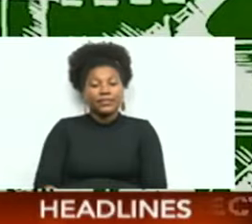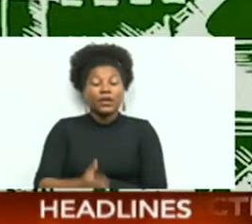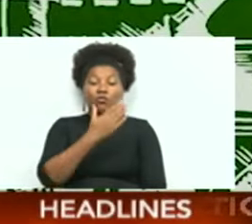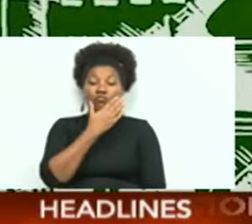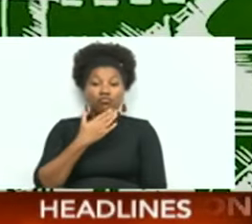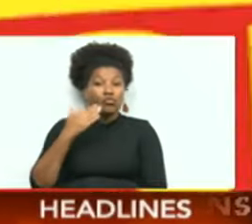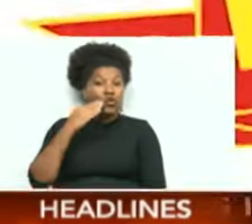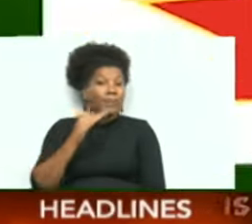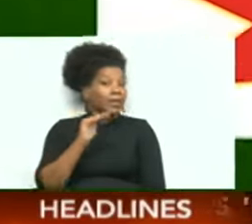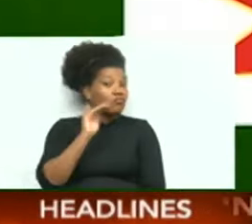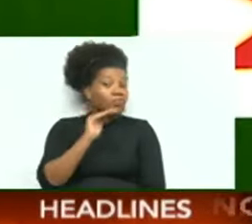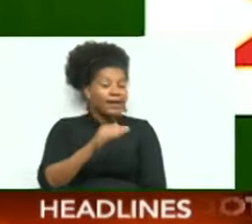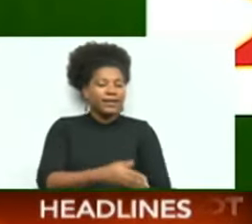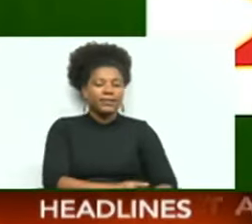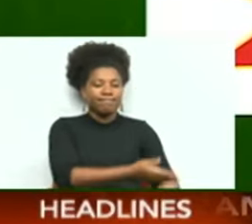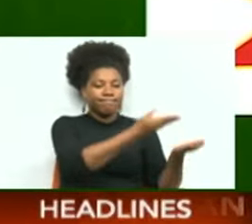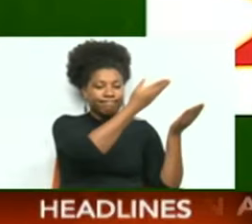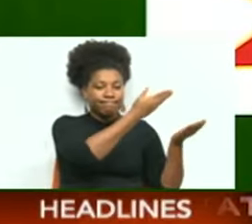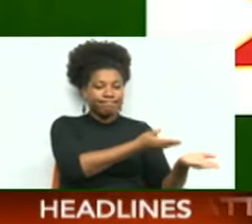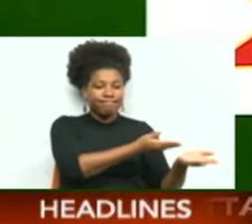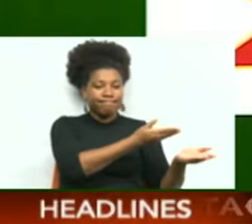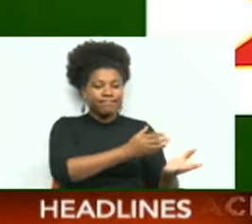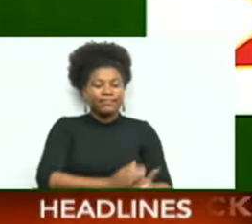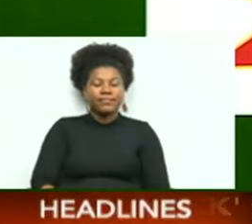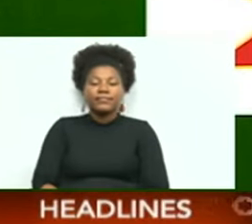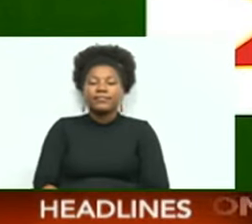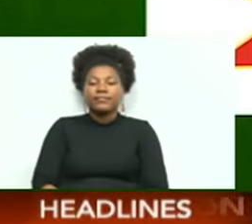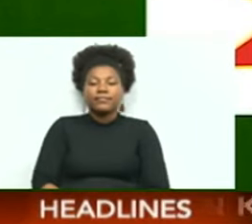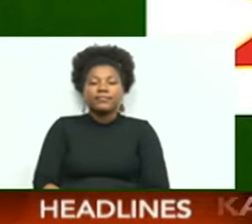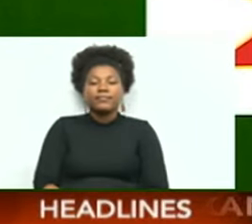Reminder, brought to you by Sheik Lisha Limited.